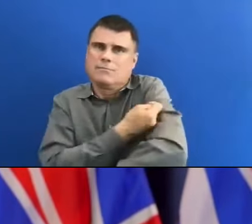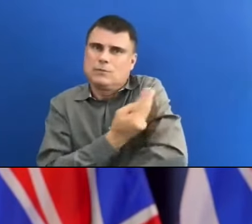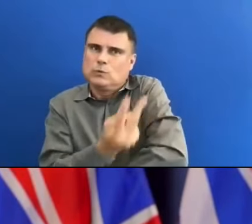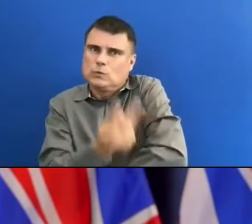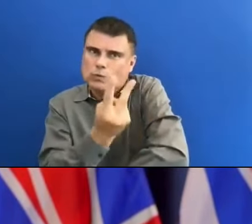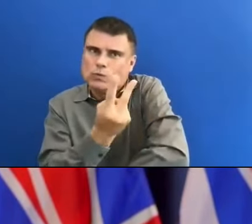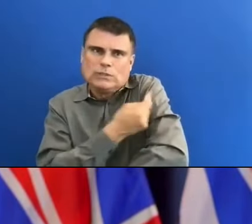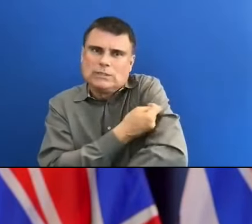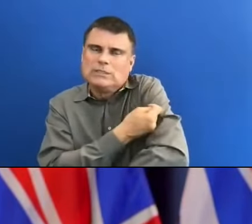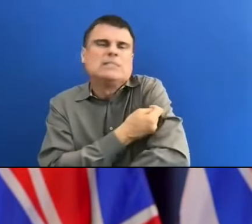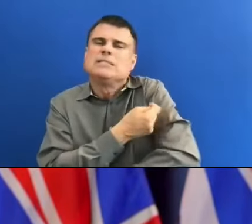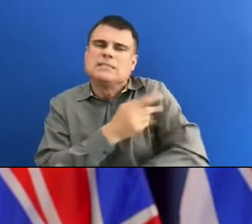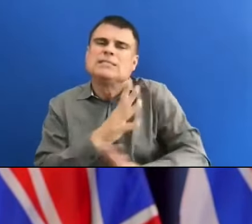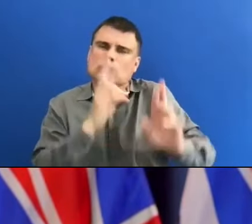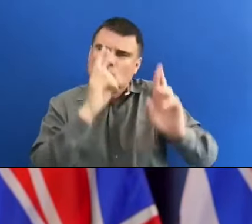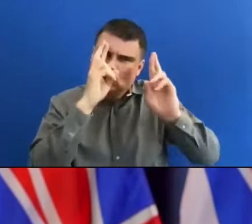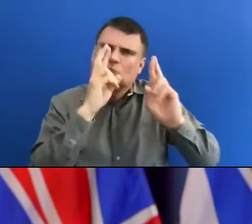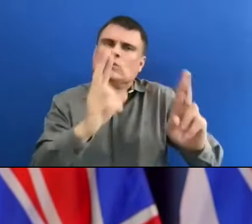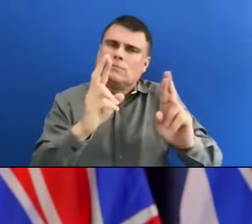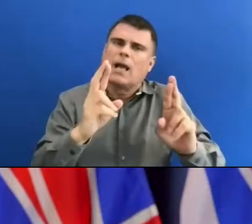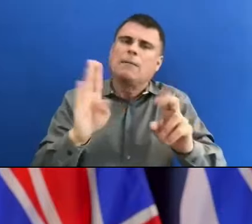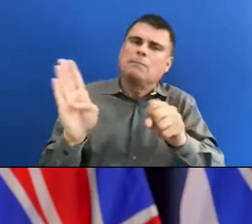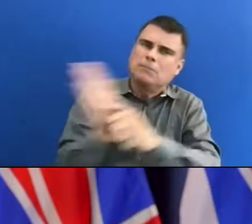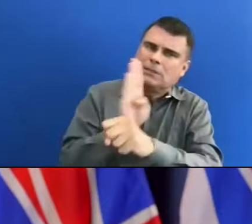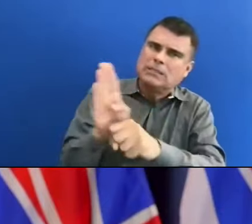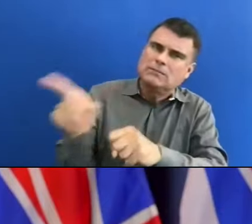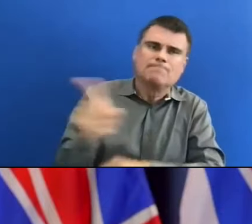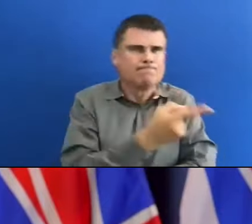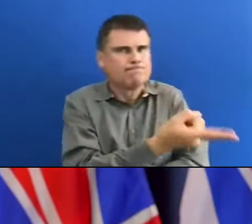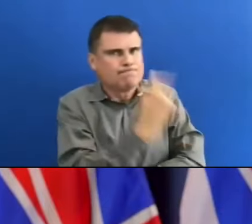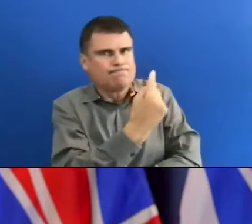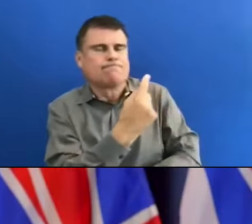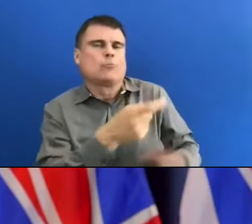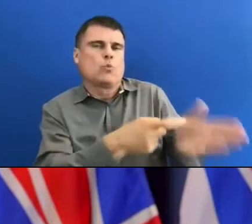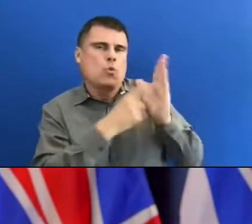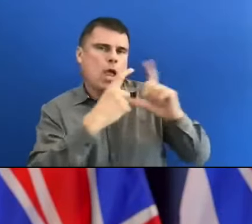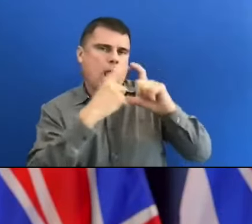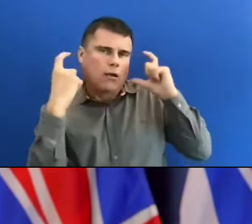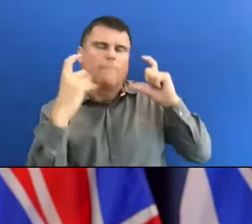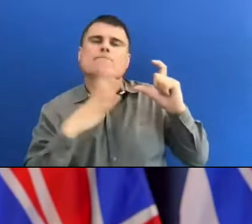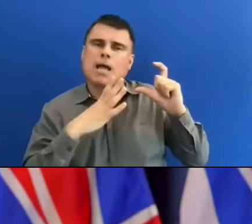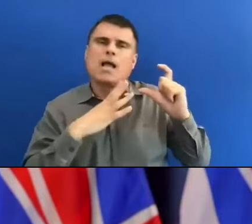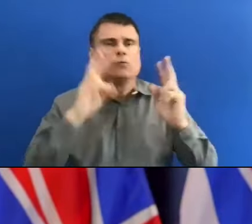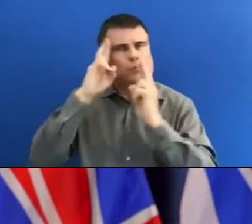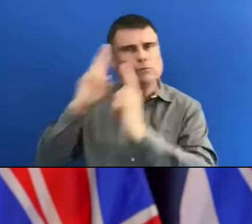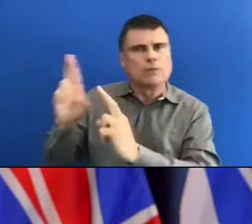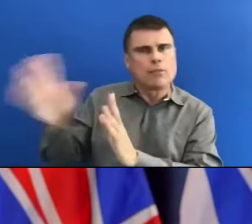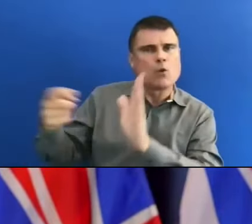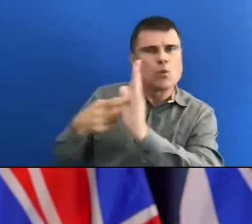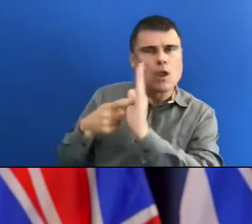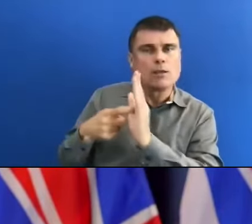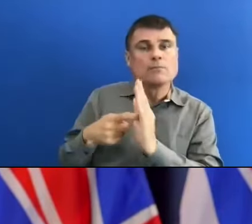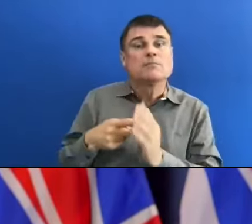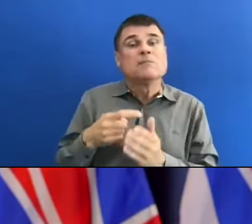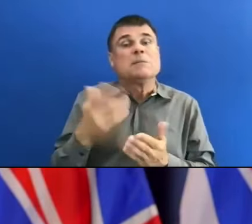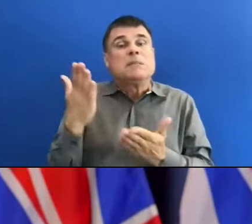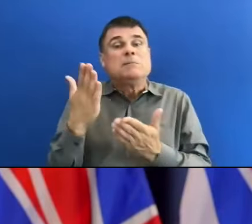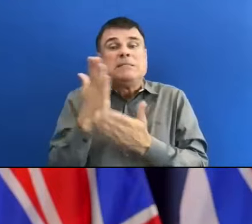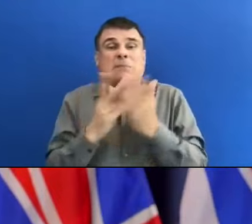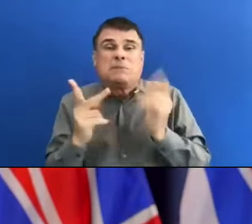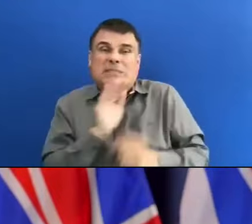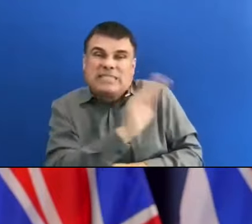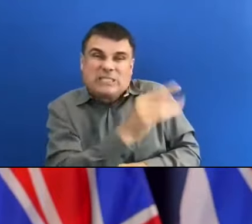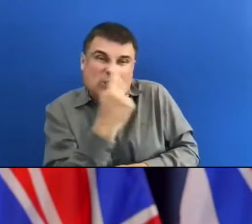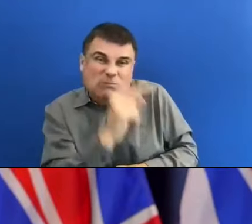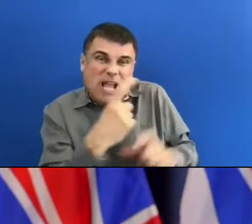to require masks. And we need to be respectful of others who may ask you to wear a mask around them. Nothing about this